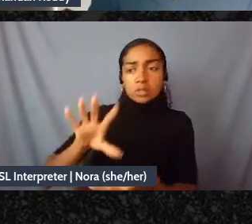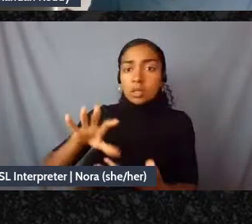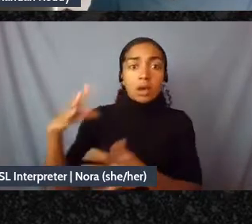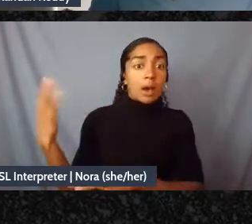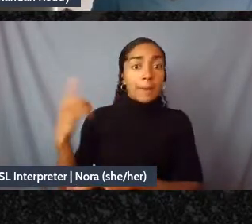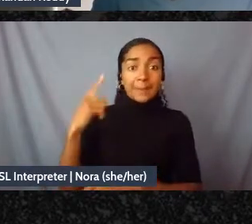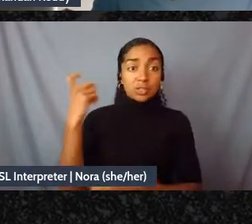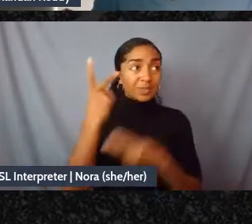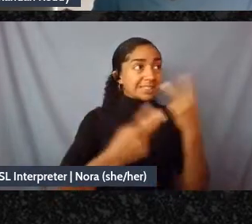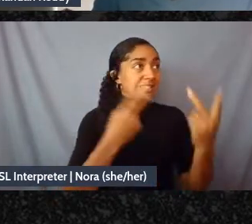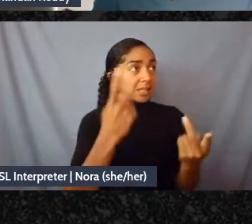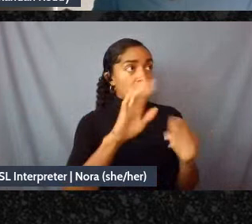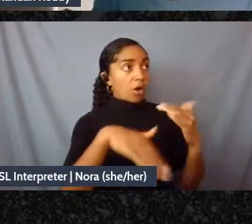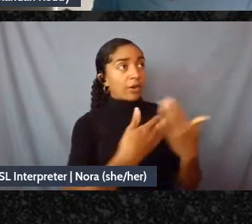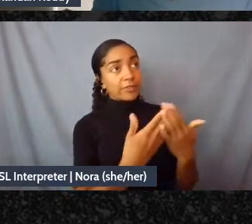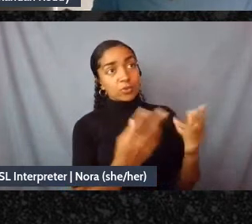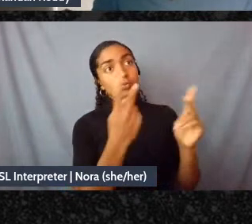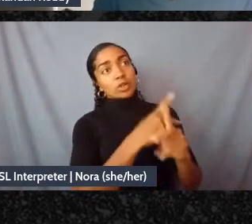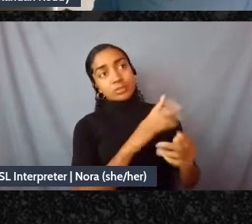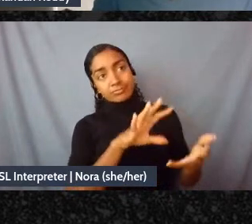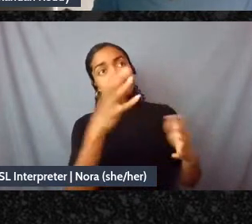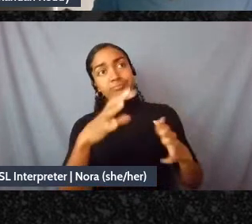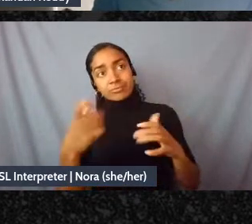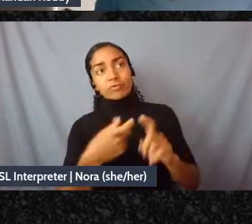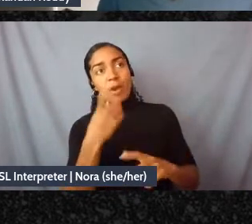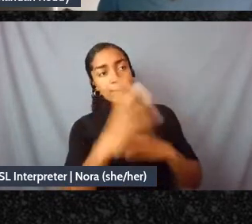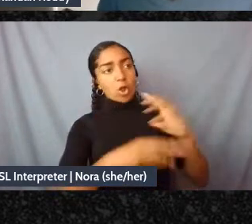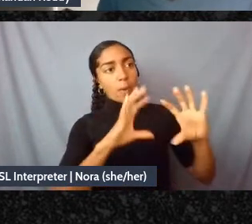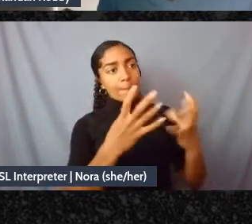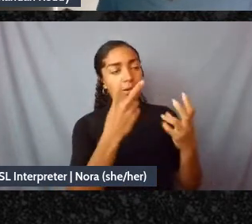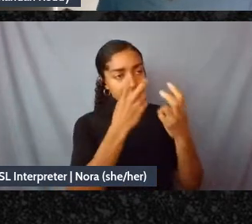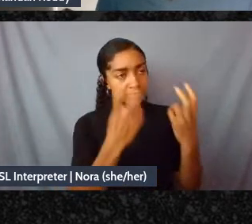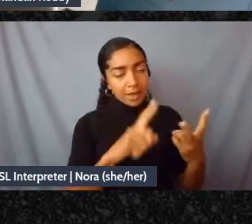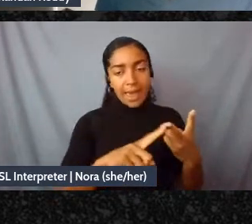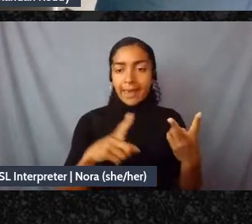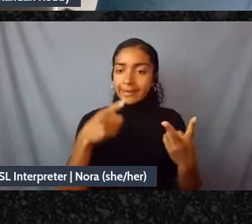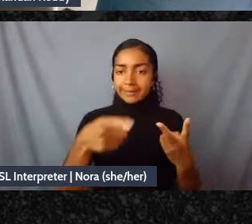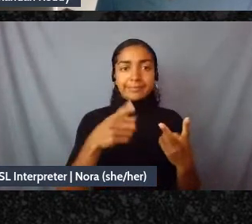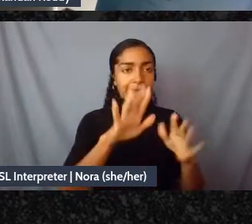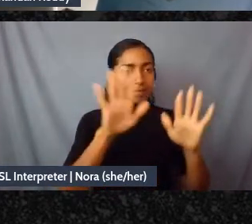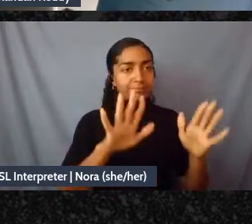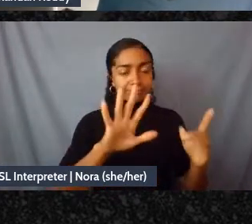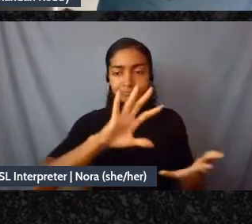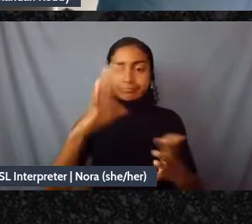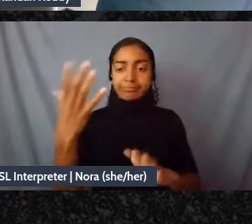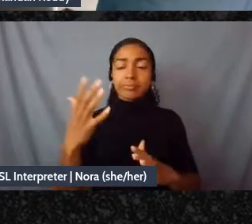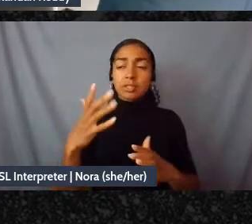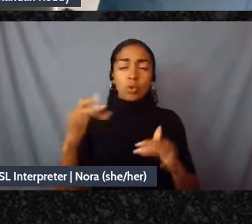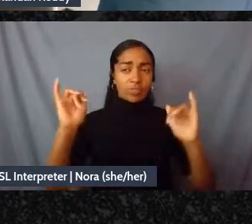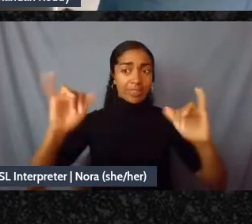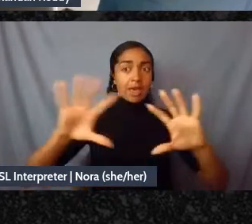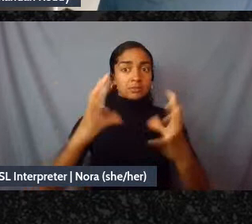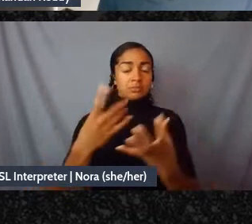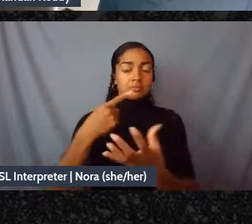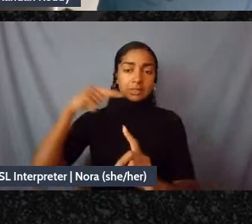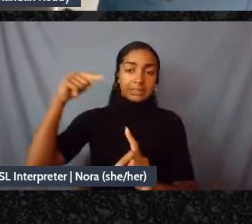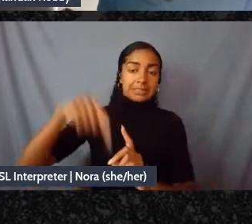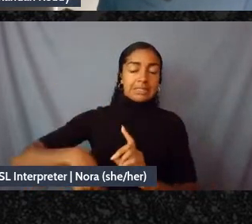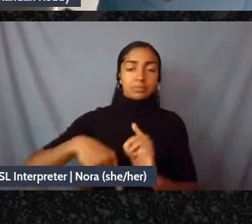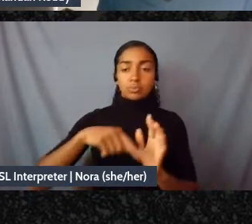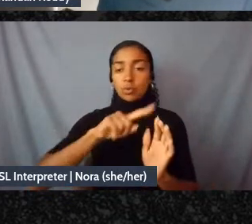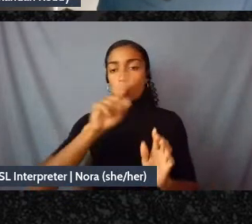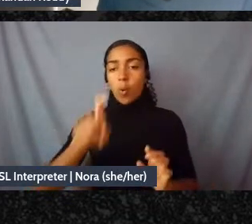global capitalism and colonialism so it's like I think that's just such a deep question what it means to do mutually